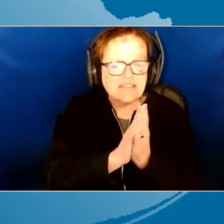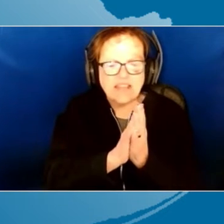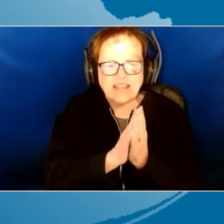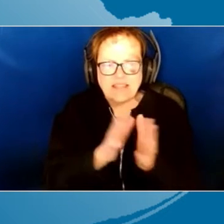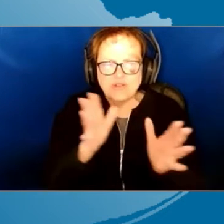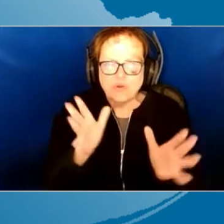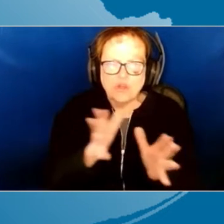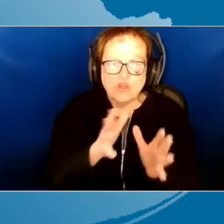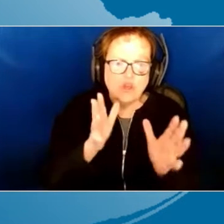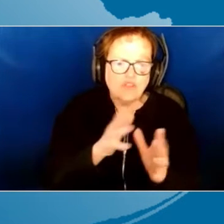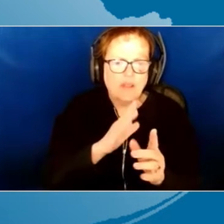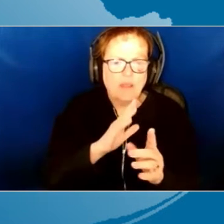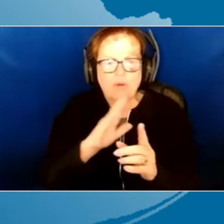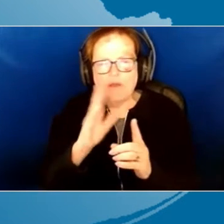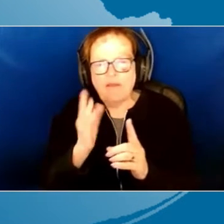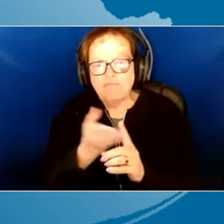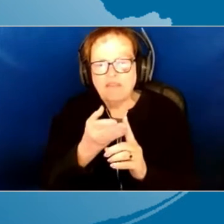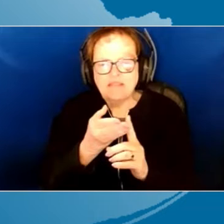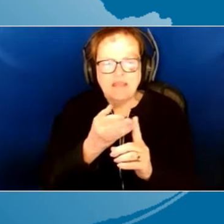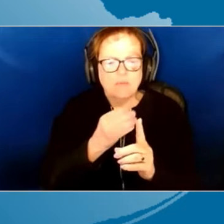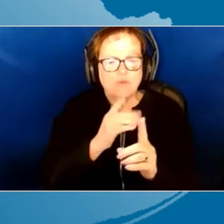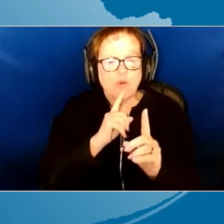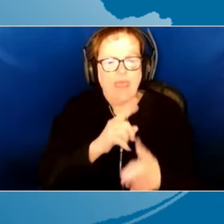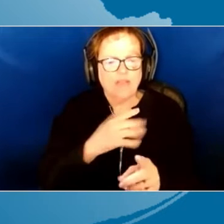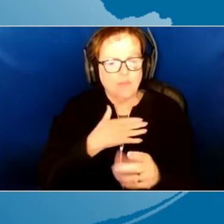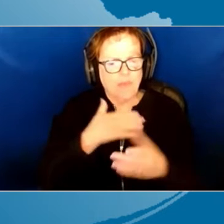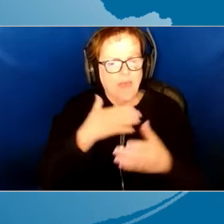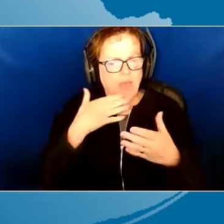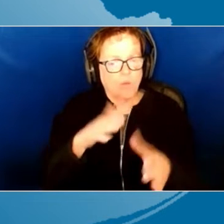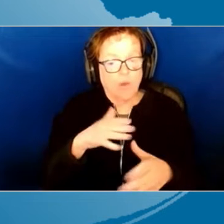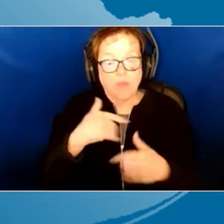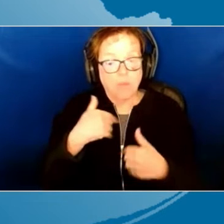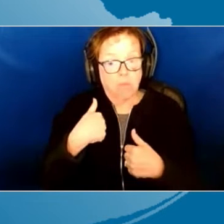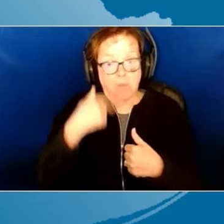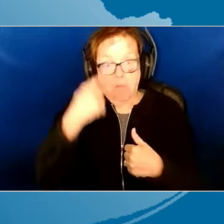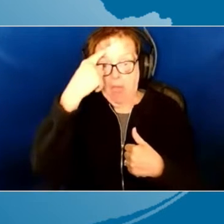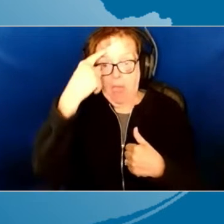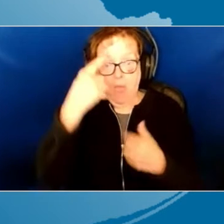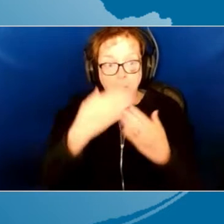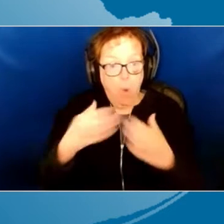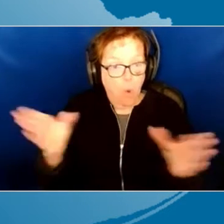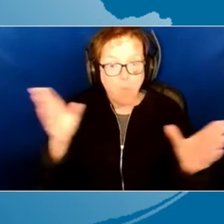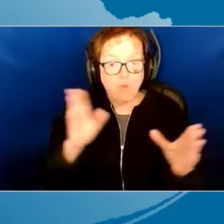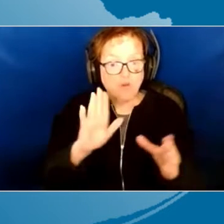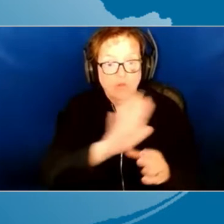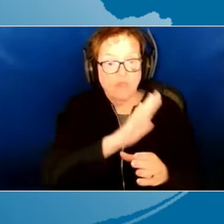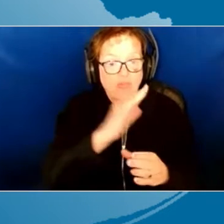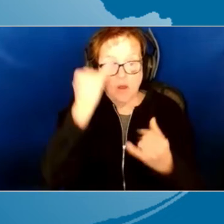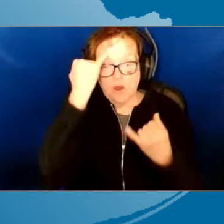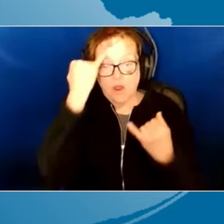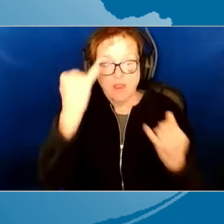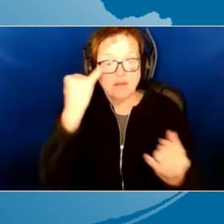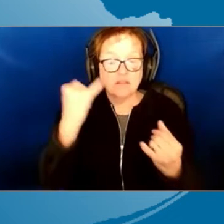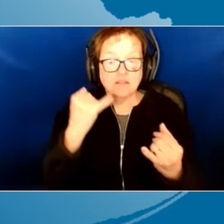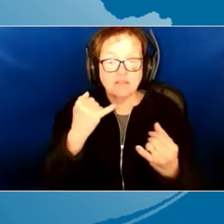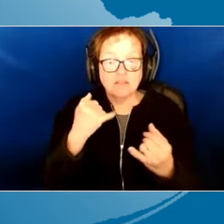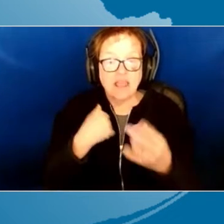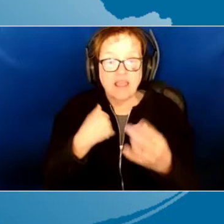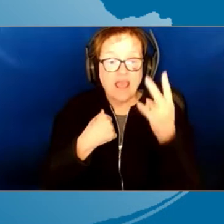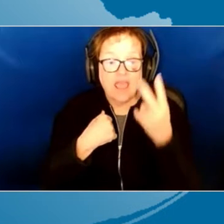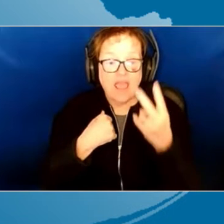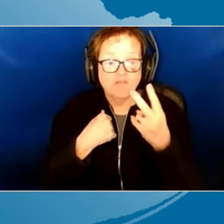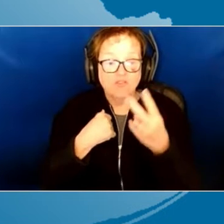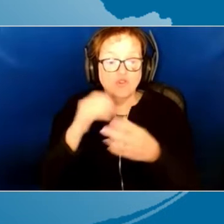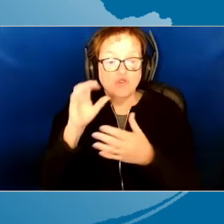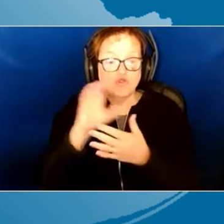into answering in the way that I want. I'm open to the possibilities. I'm open to their ideas. And I have two criteria